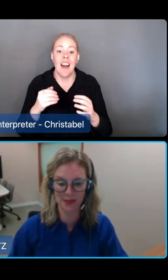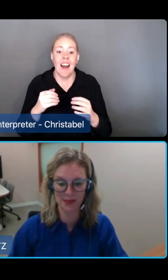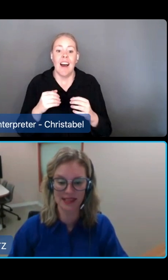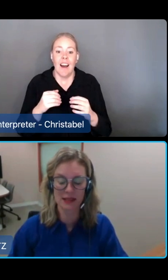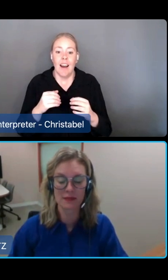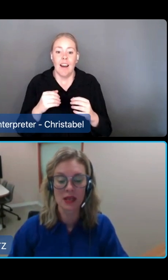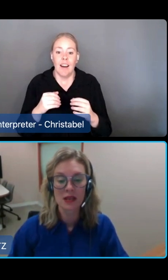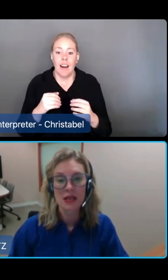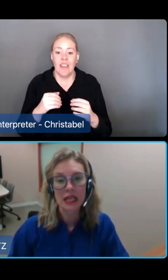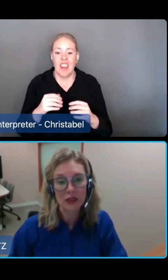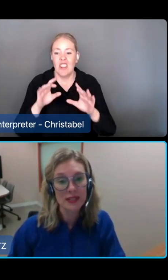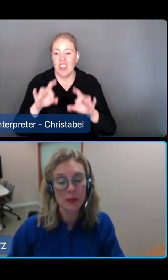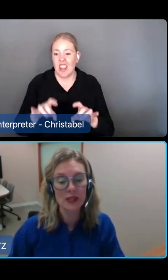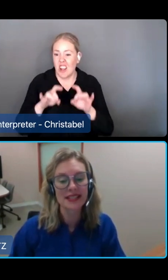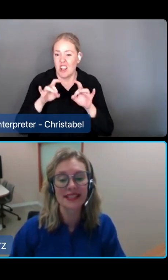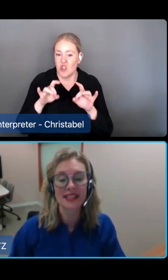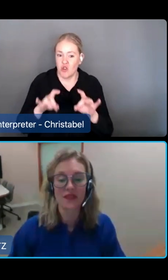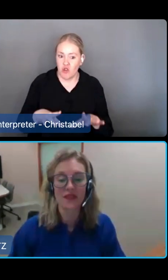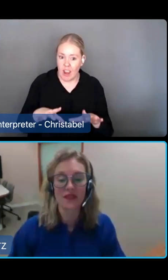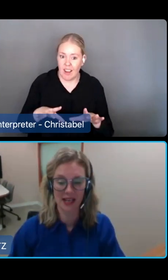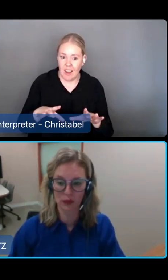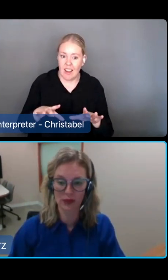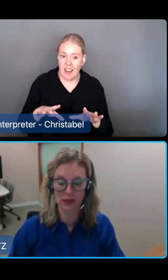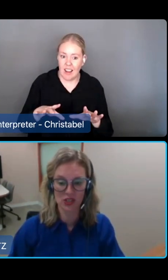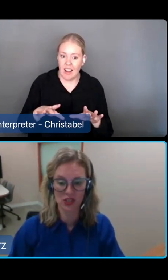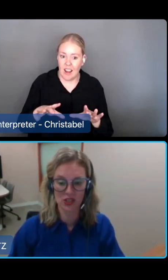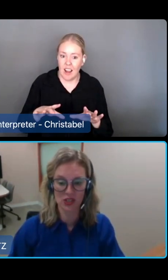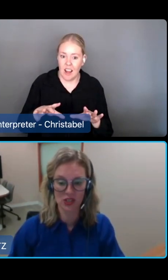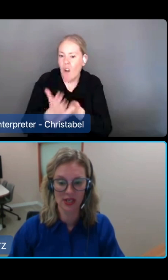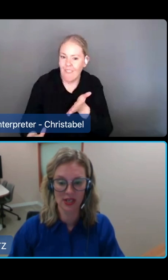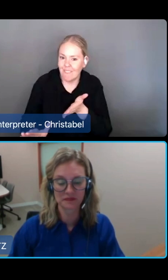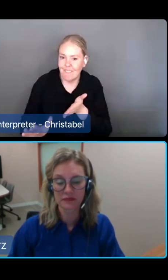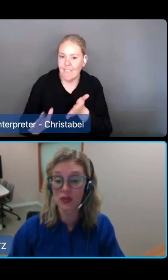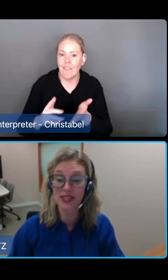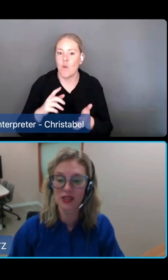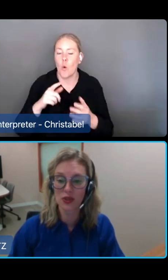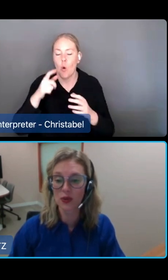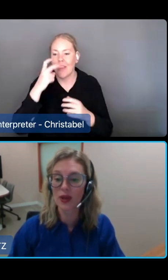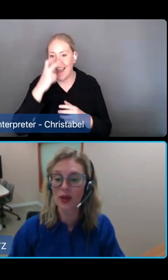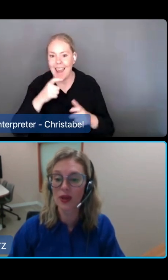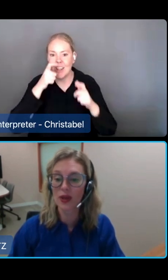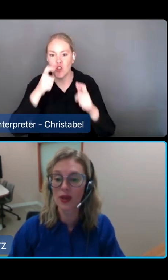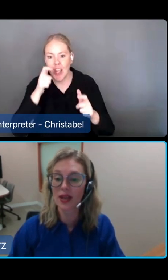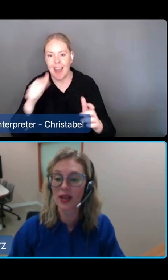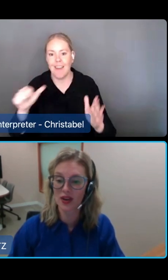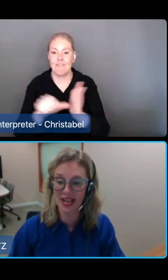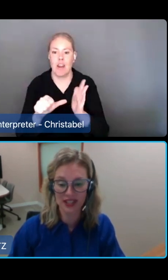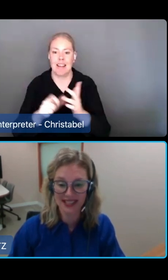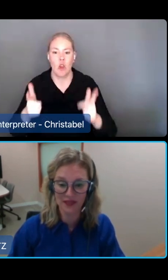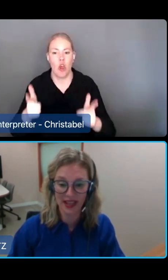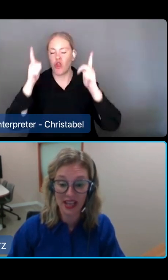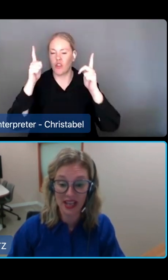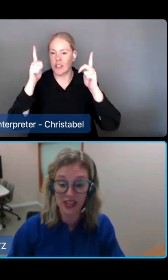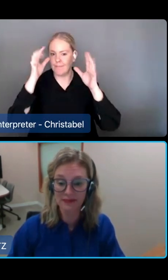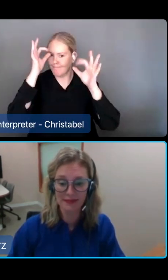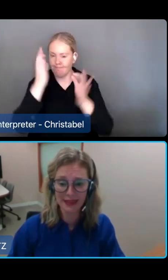commenced. It responded to 17 recommendations of the Royal Commission. It introduced the new Australian National Aged